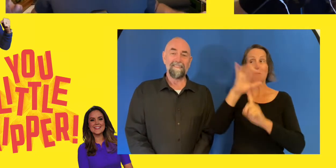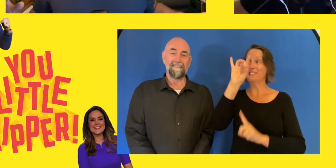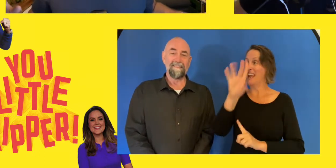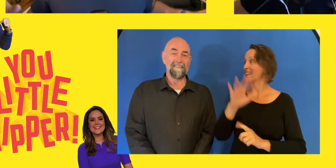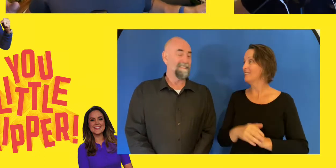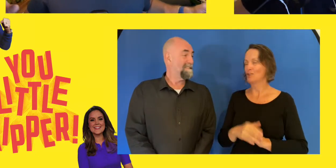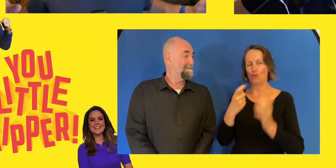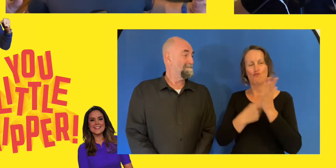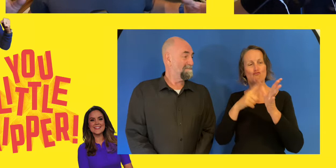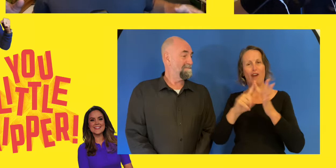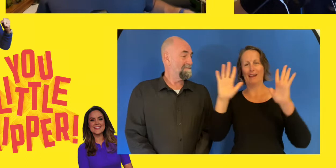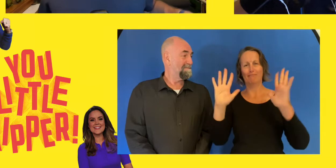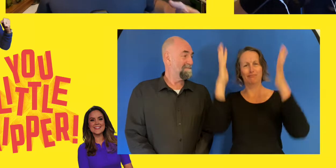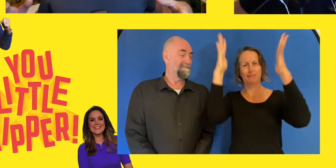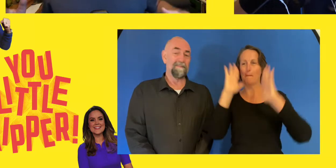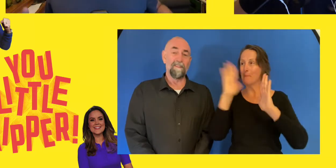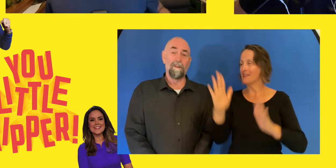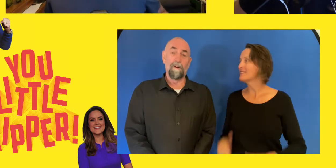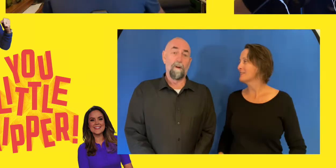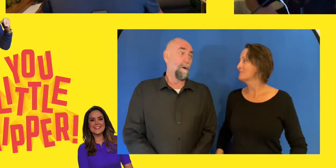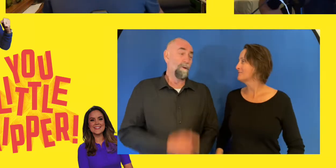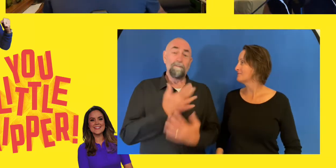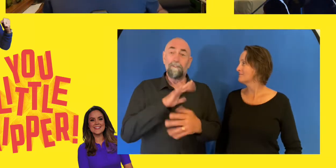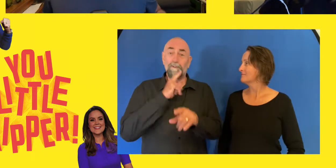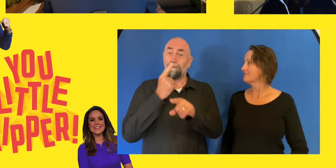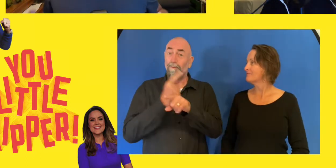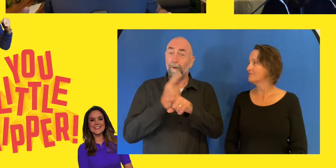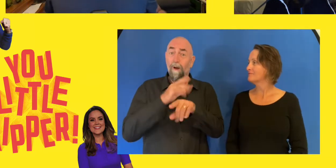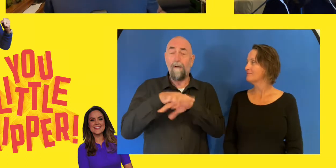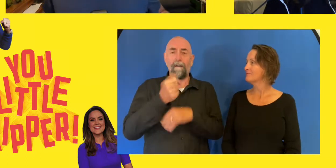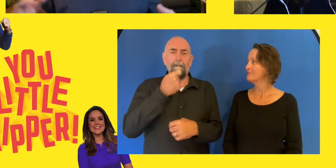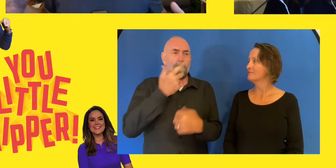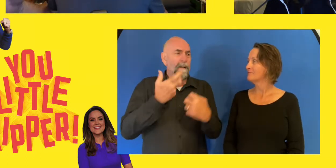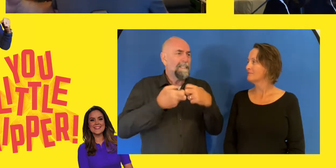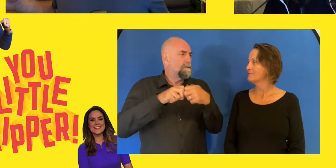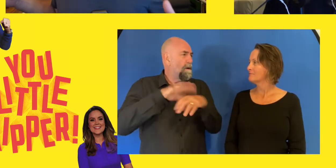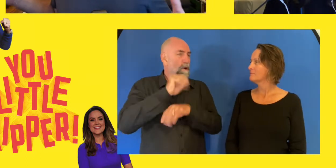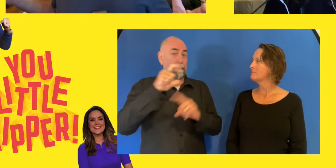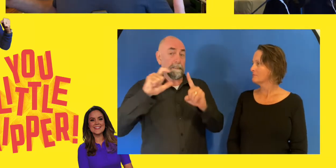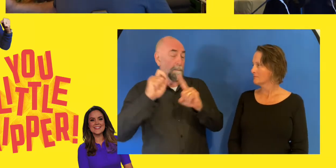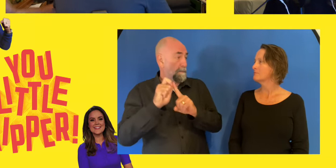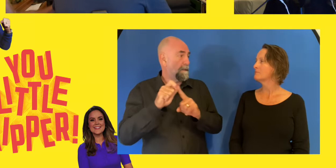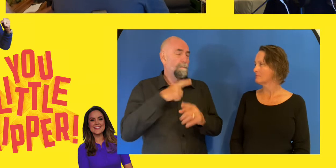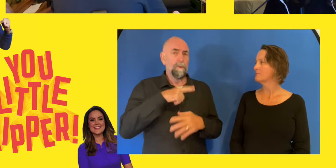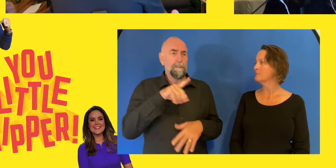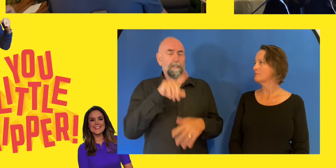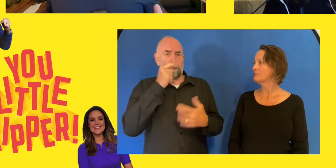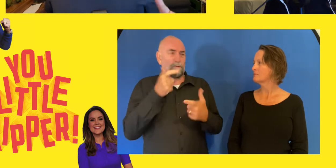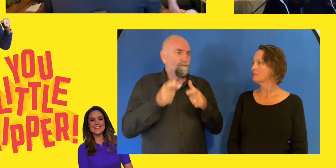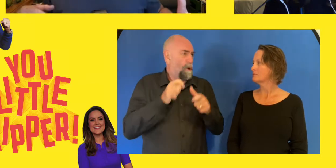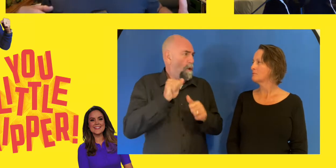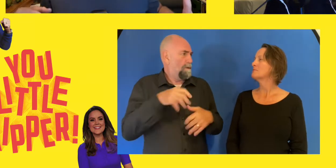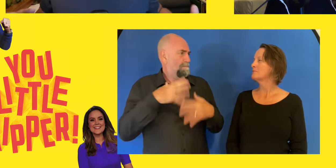did speak about having issues with her cerebral palsy, with the spasticity in her limbs in that final stretch as well.